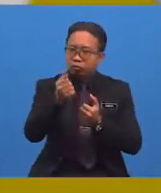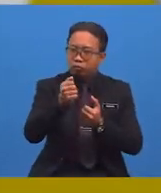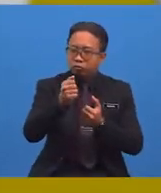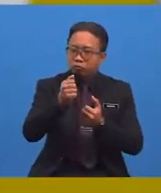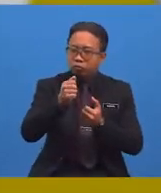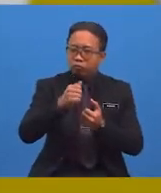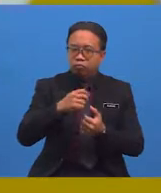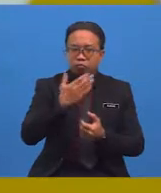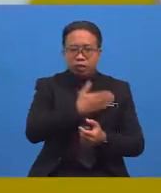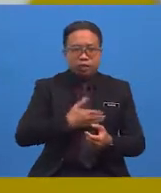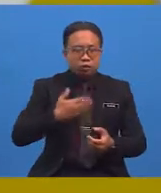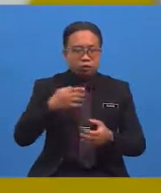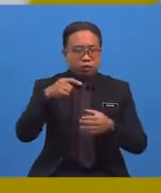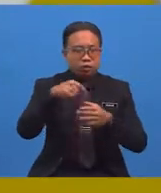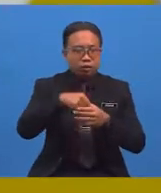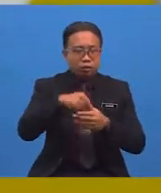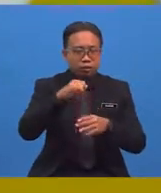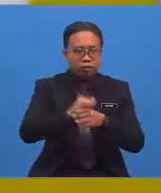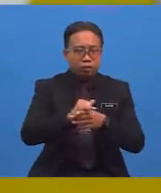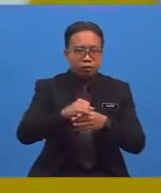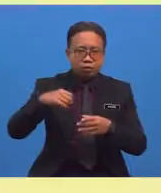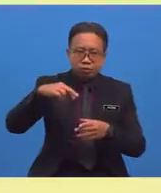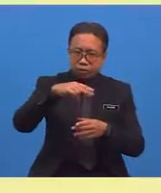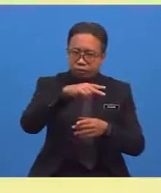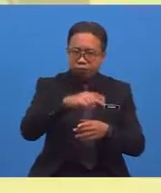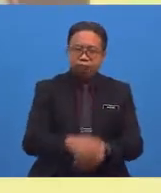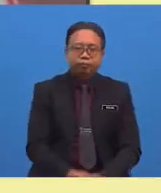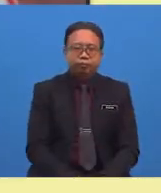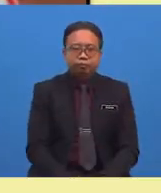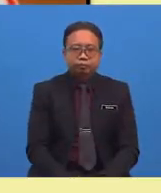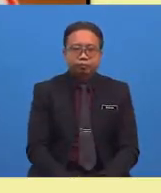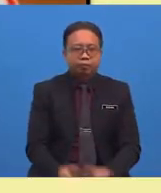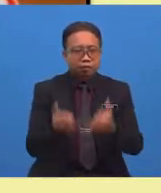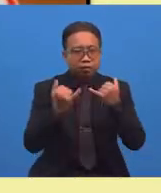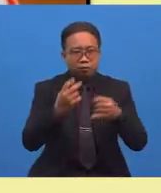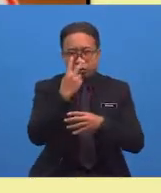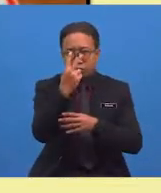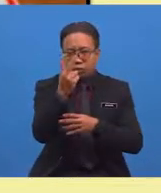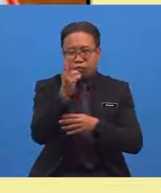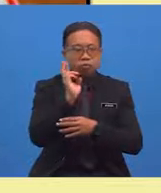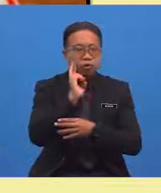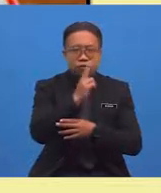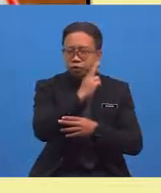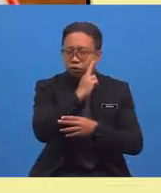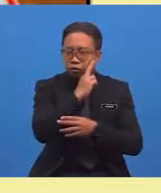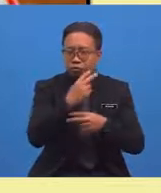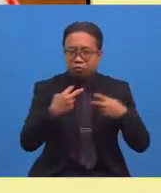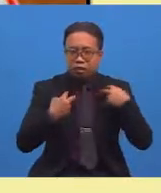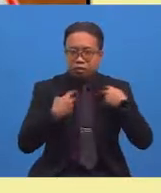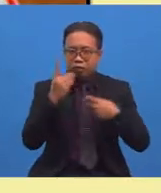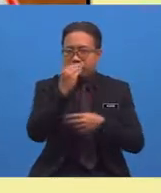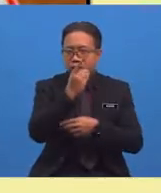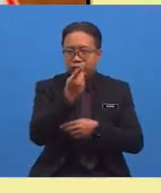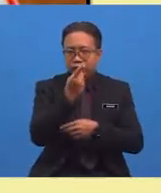as much as I do while learning new words. Now, let's look for a restaurant to have dinner.